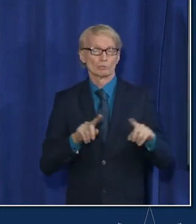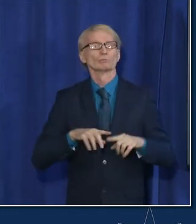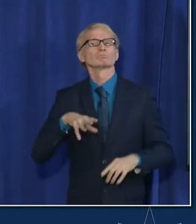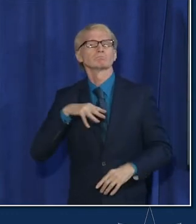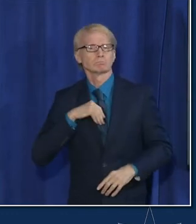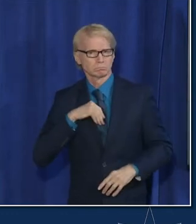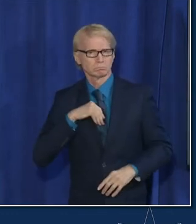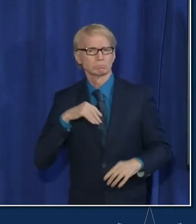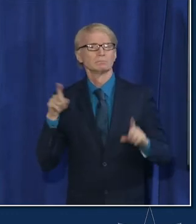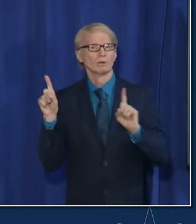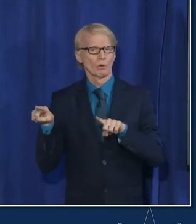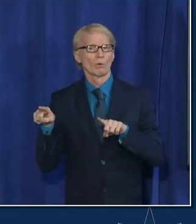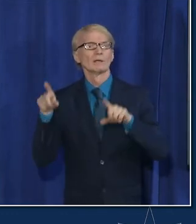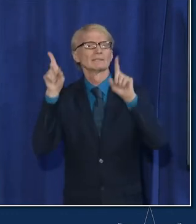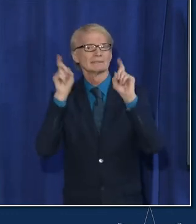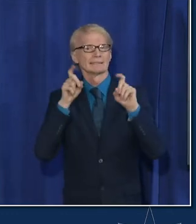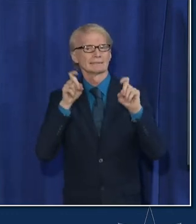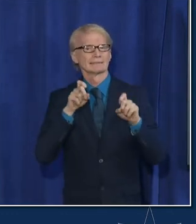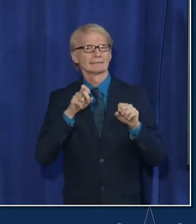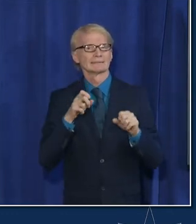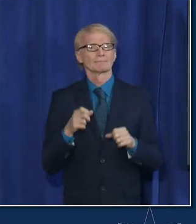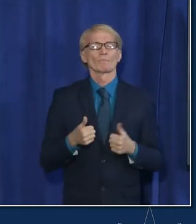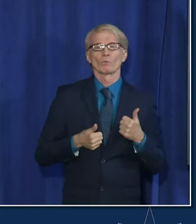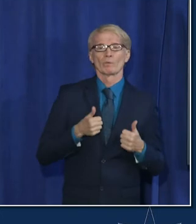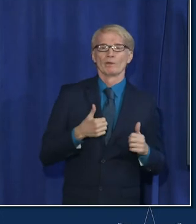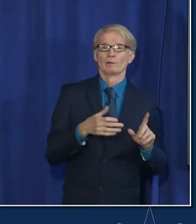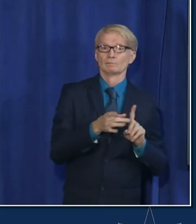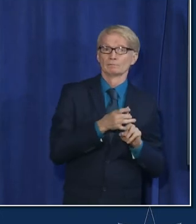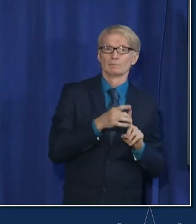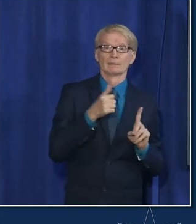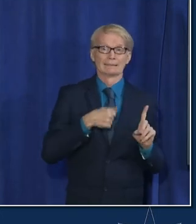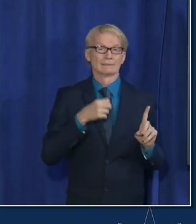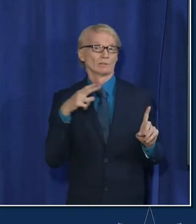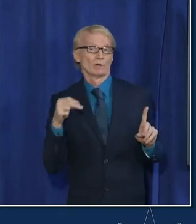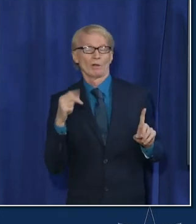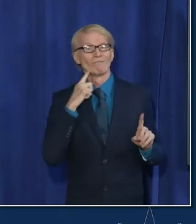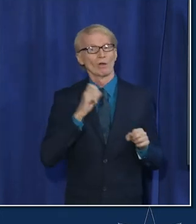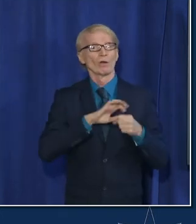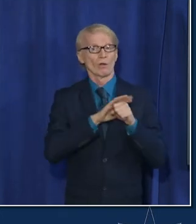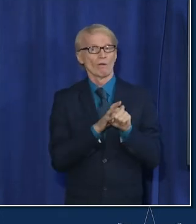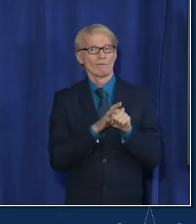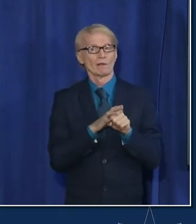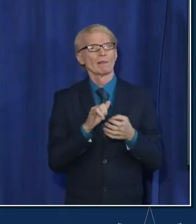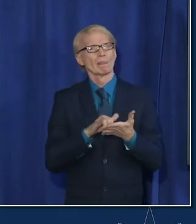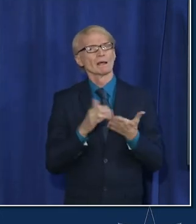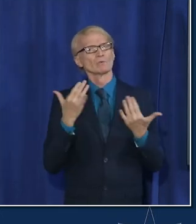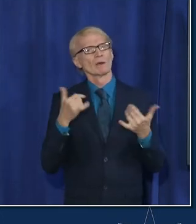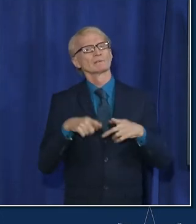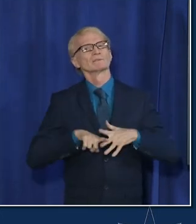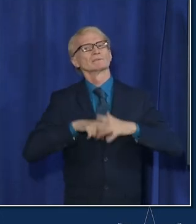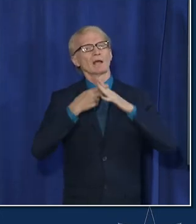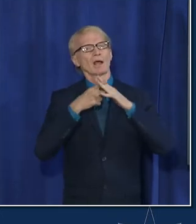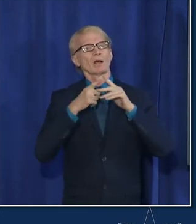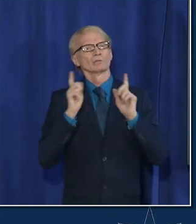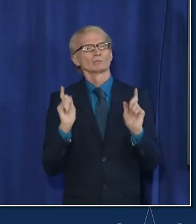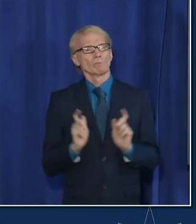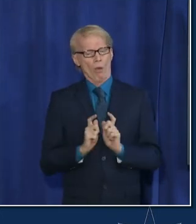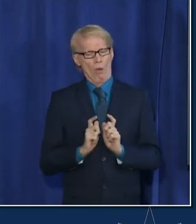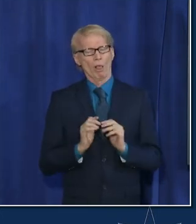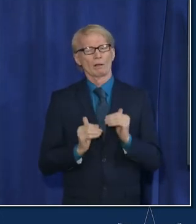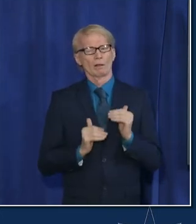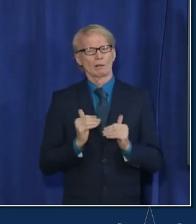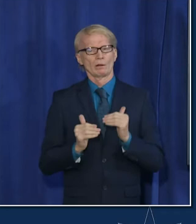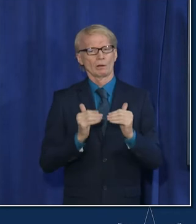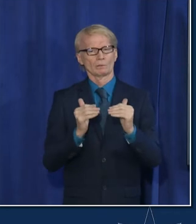testing but that was one of our goals and that's what's going to allow us this week to begin our test to stay pilot and we're going to start small uh